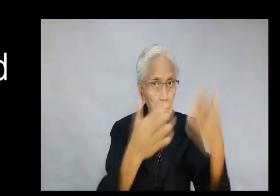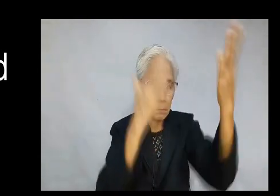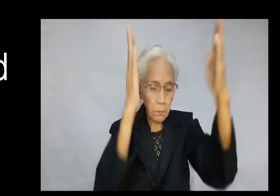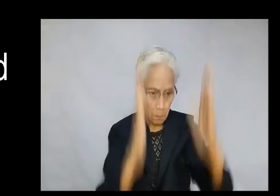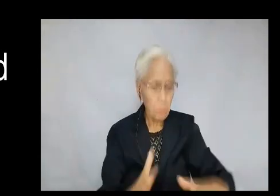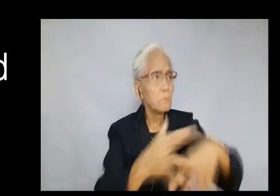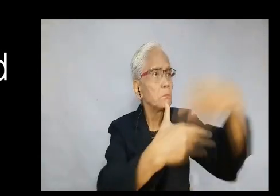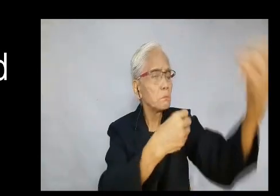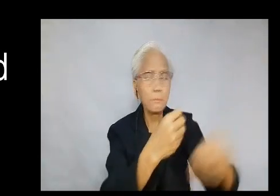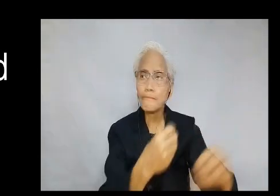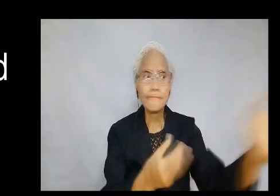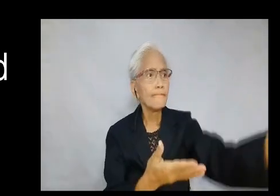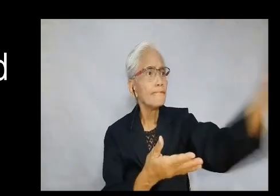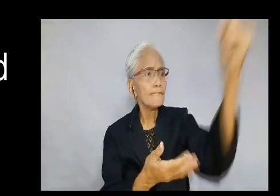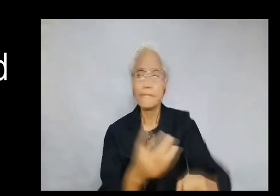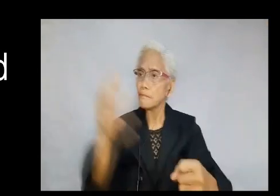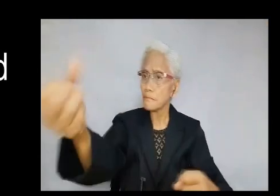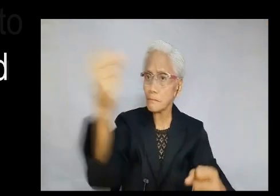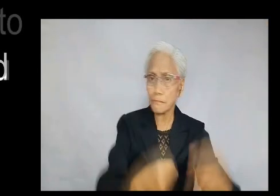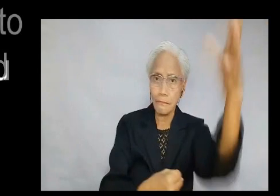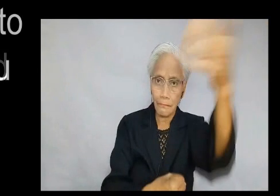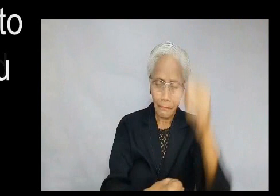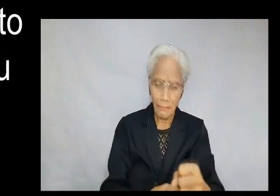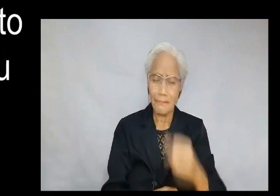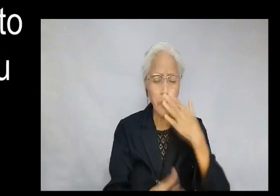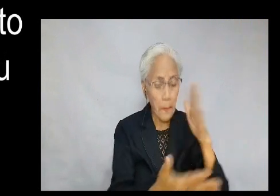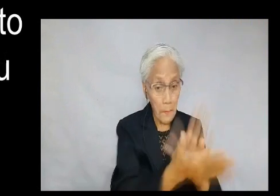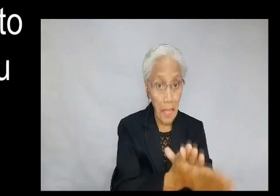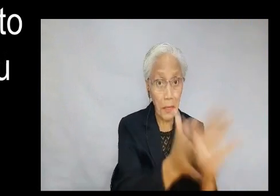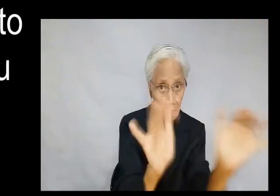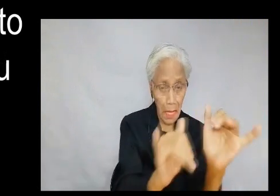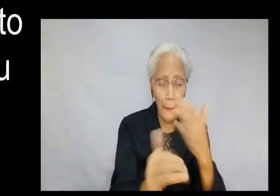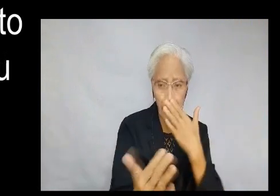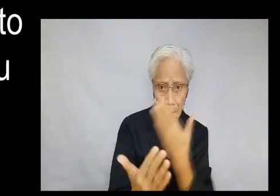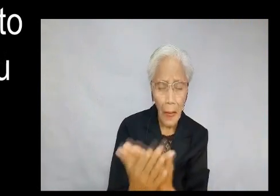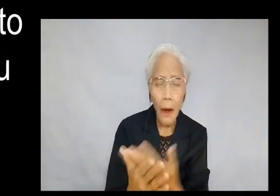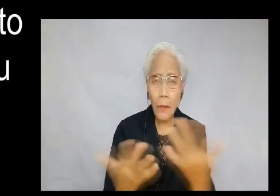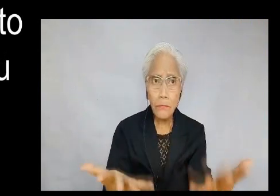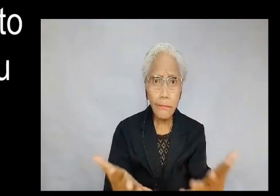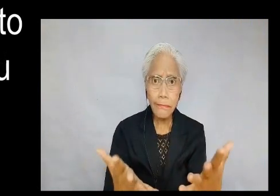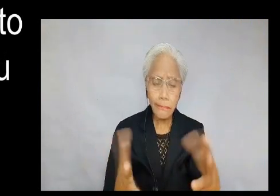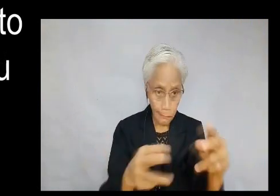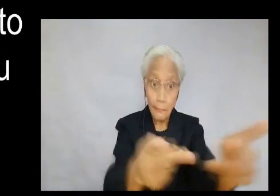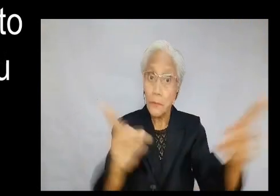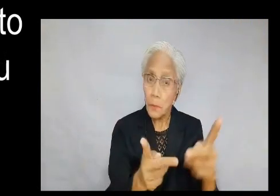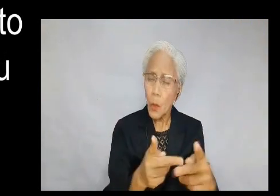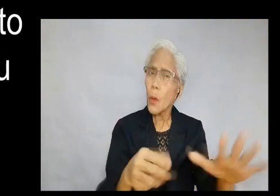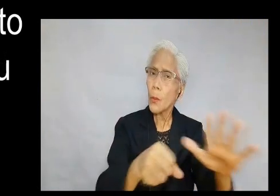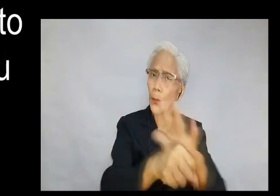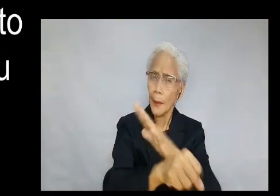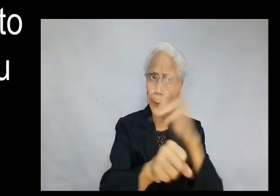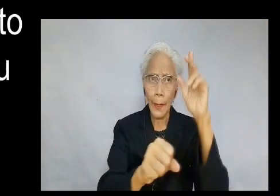the streets and gathered all they found, bad and good alike, And the hall was filled with